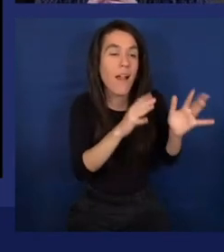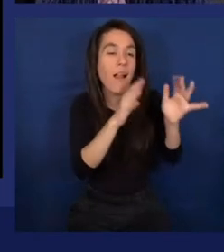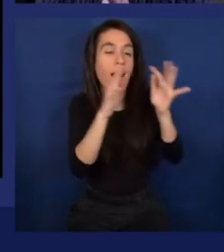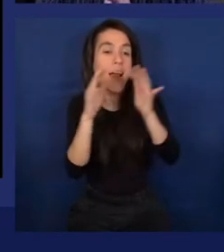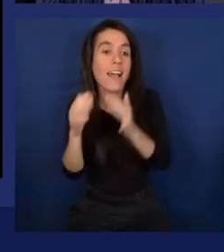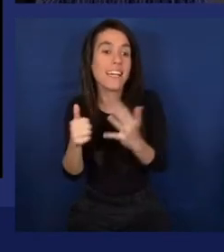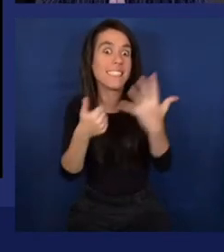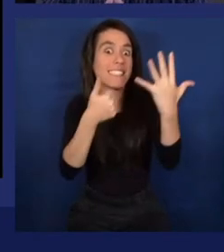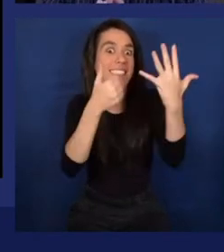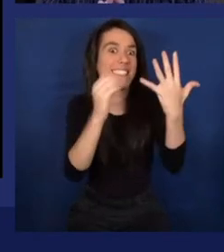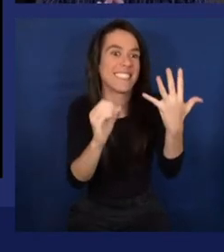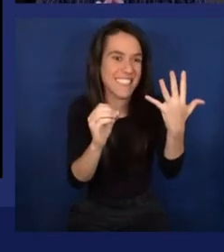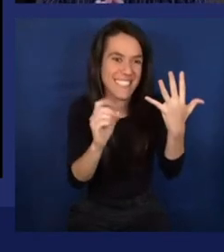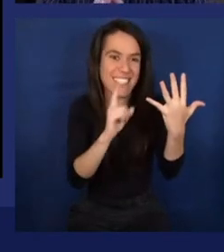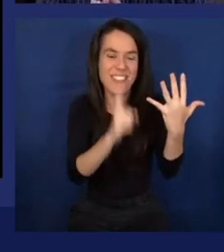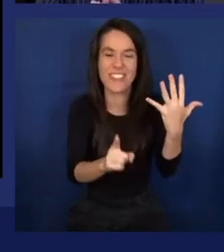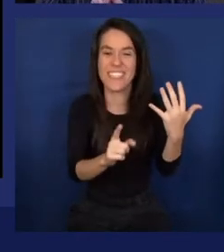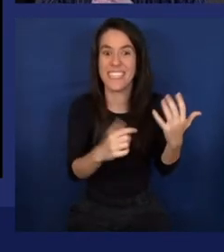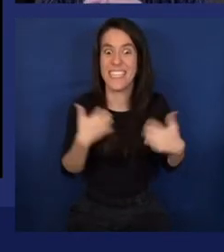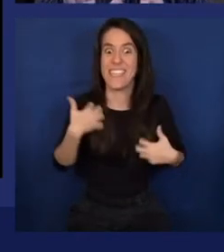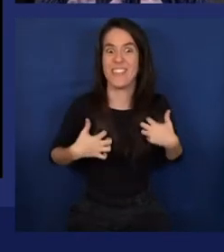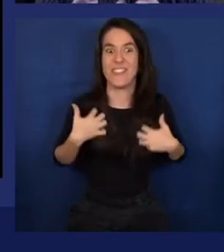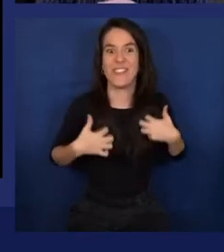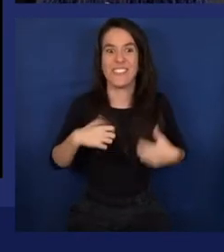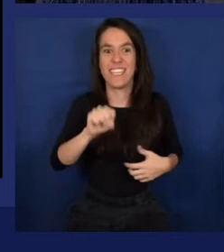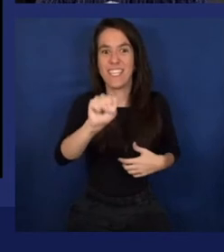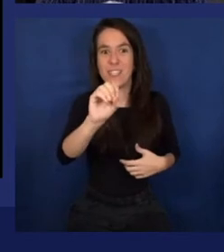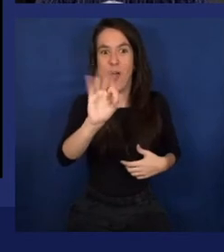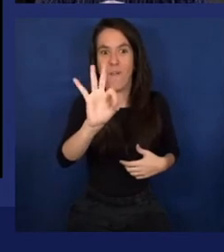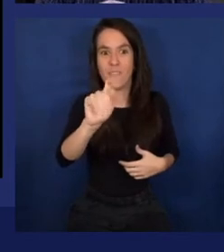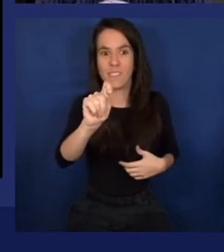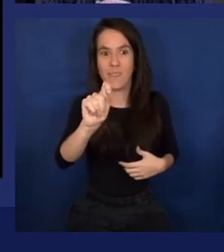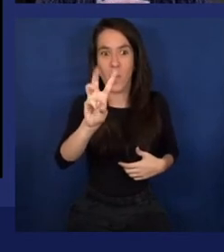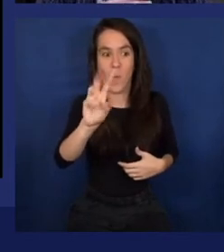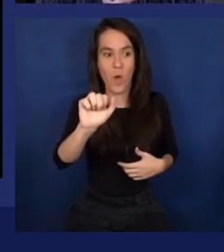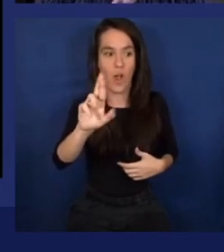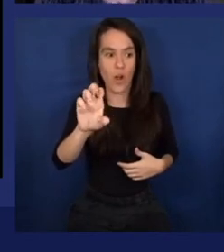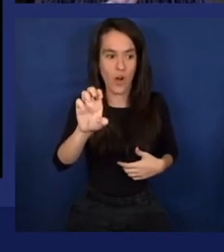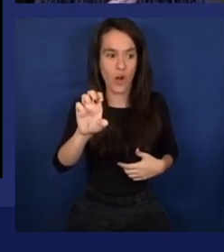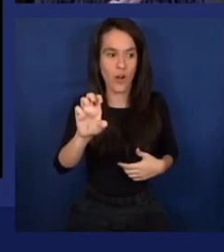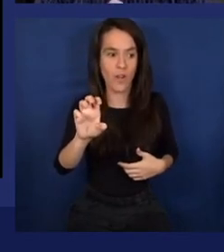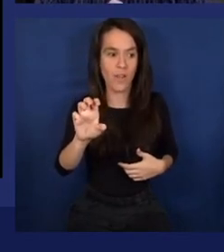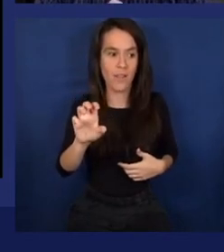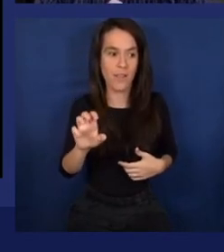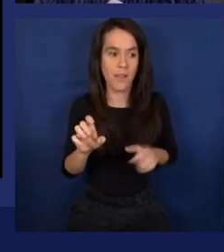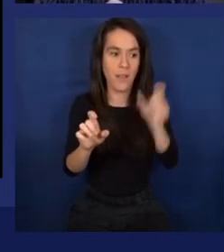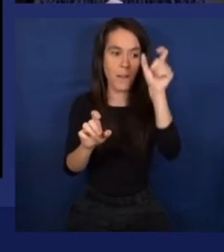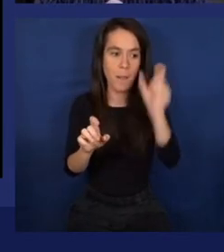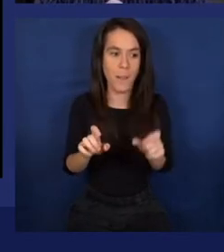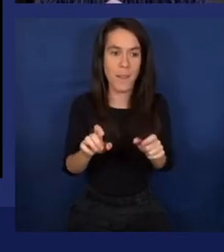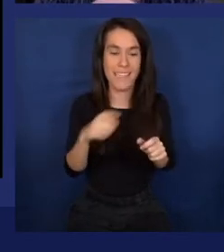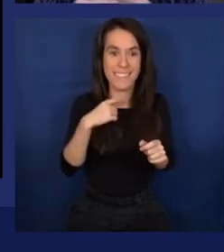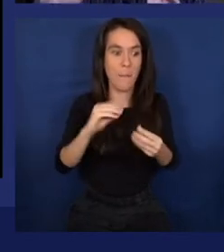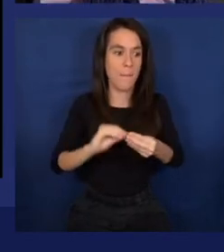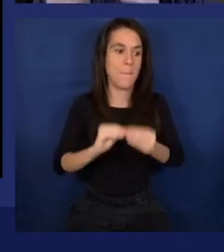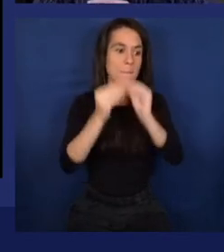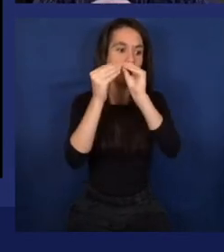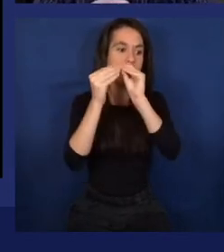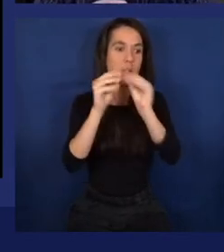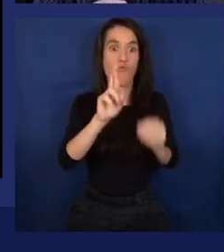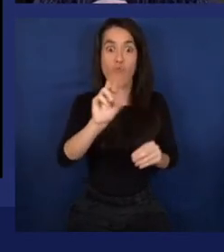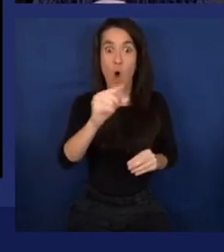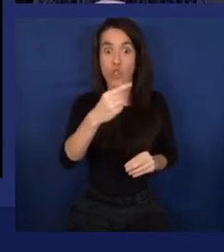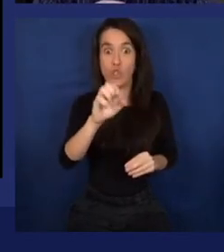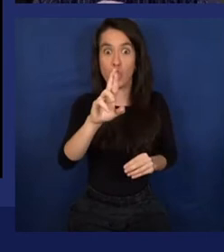software. And Joseph Weizenbaum, in 1964, built an app he called Eliza. You could call this